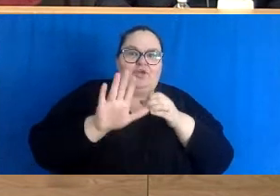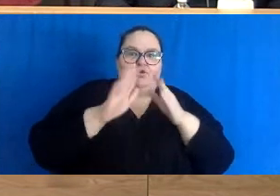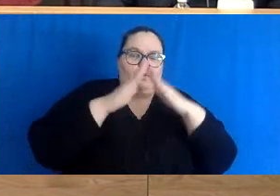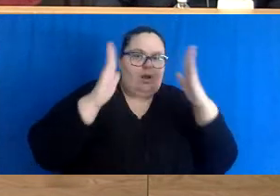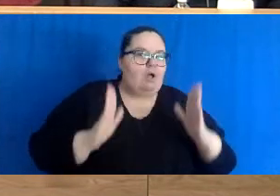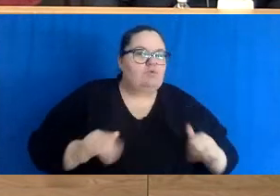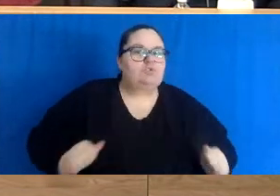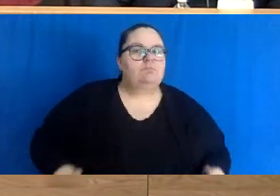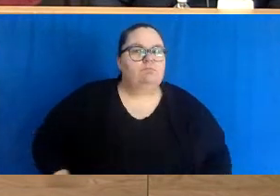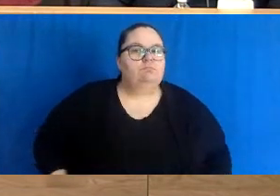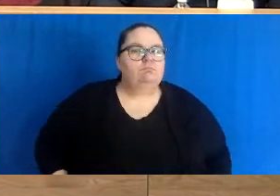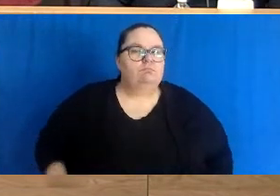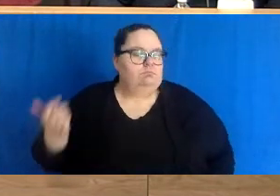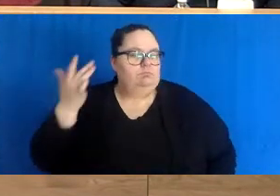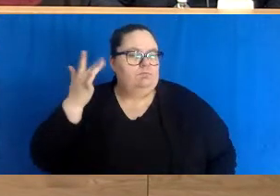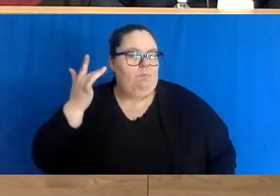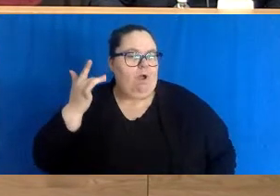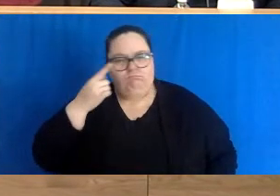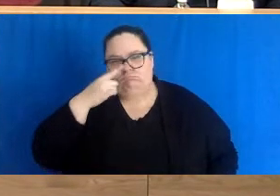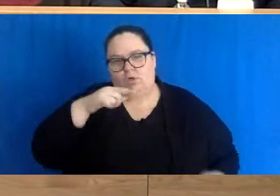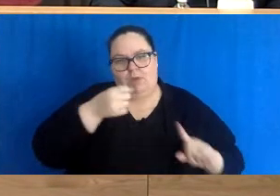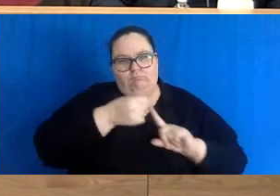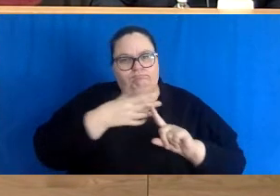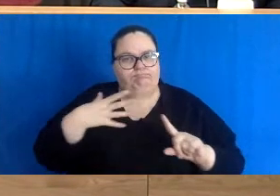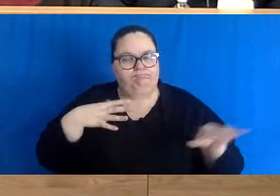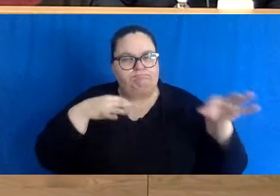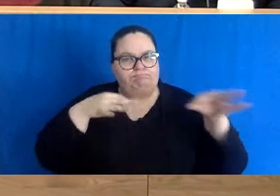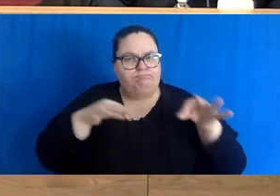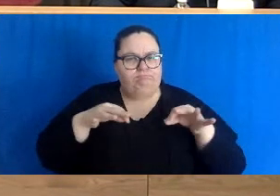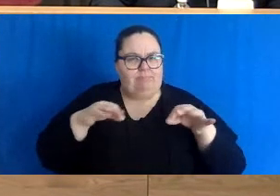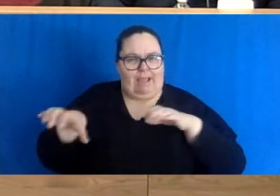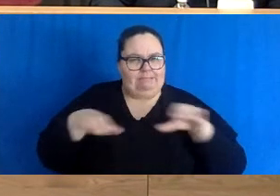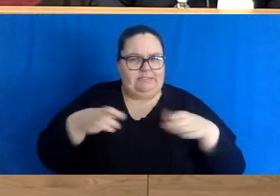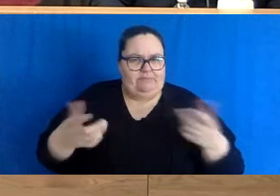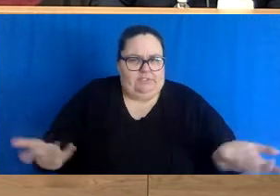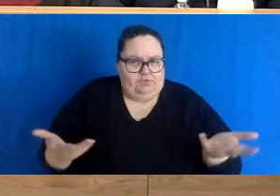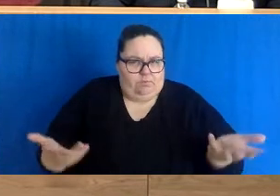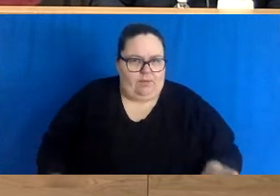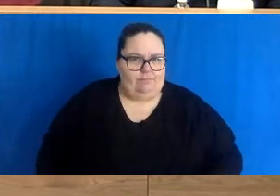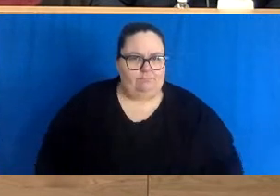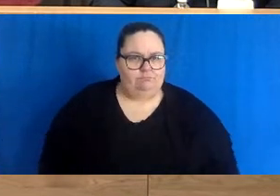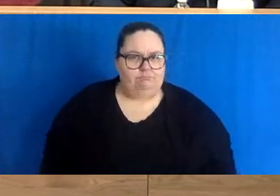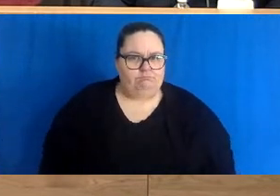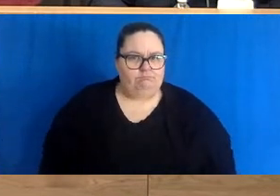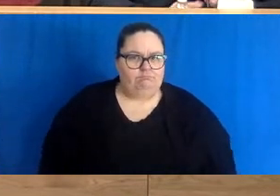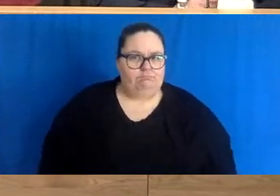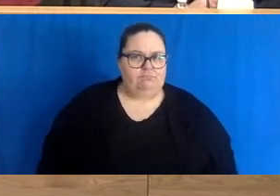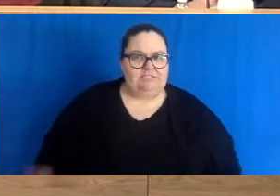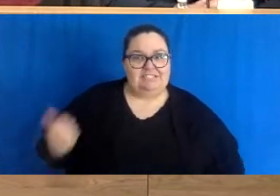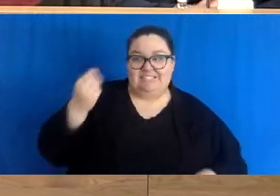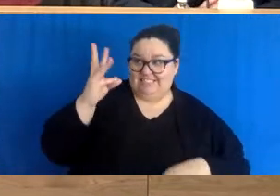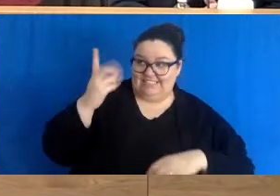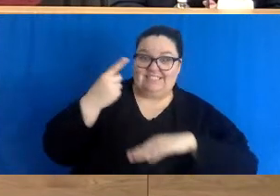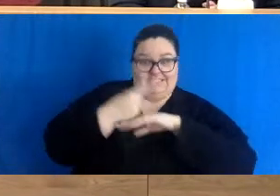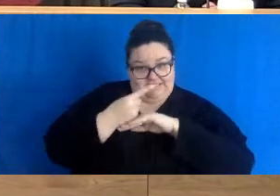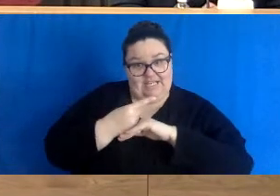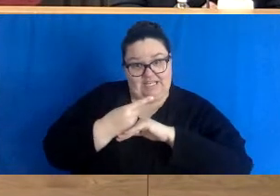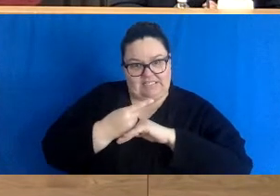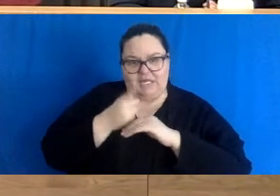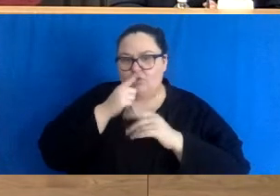change made and can you kind of clarify what activities people can do over the next 16 days and who they can do them with?